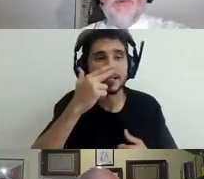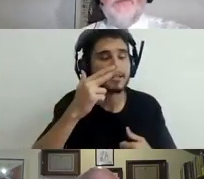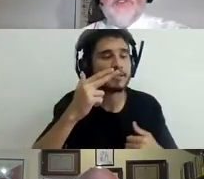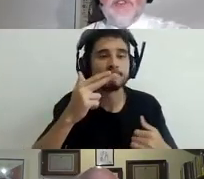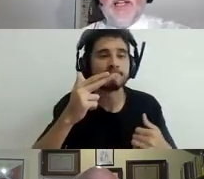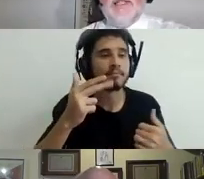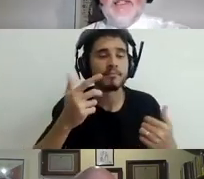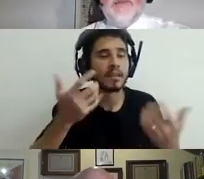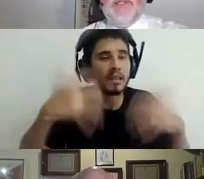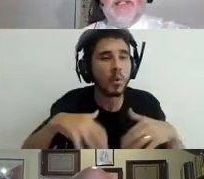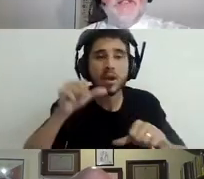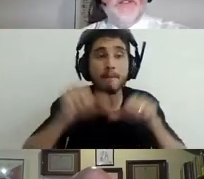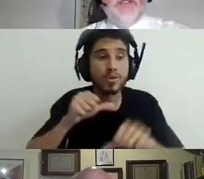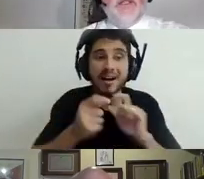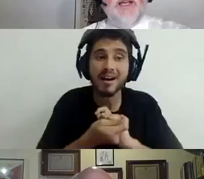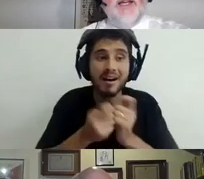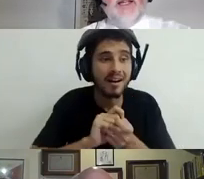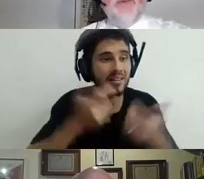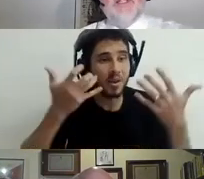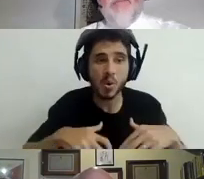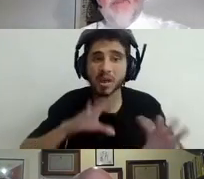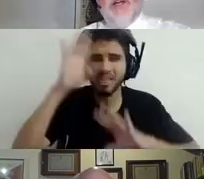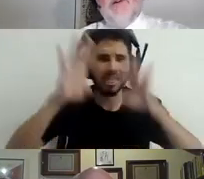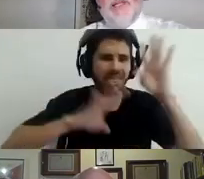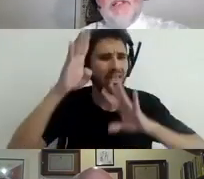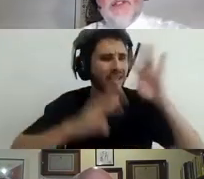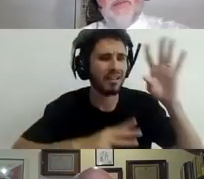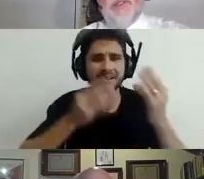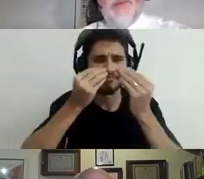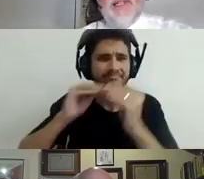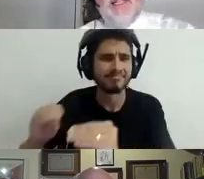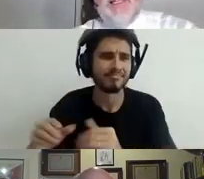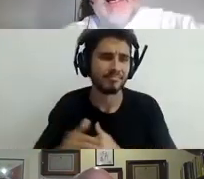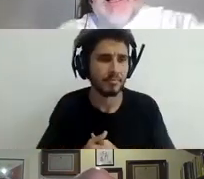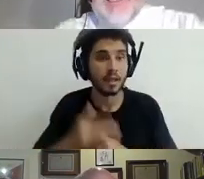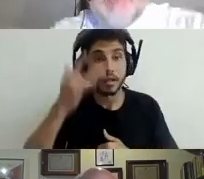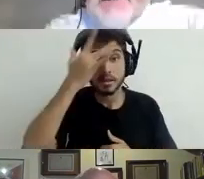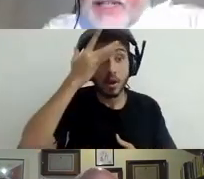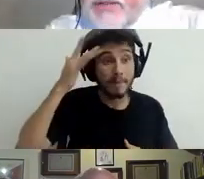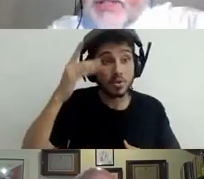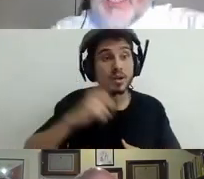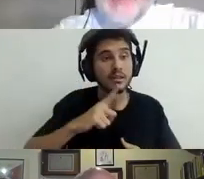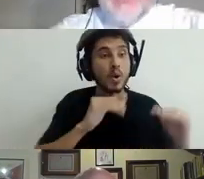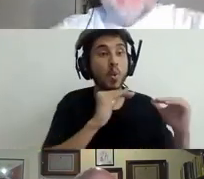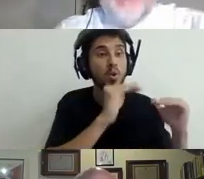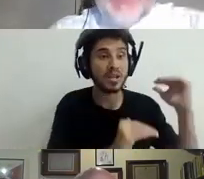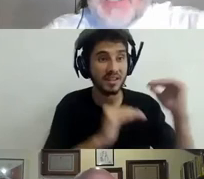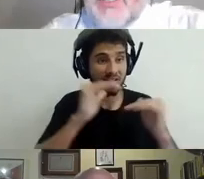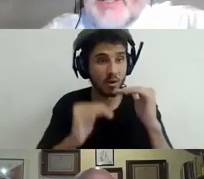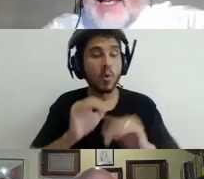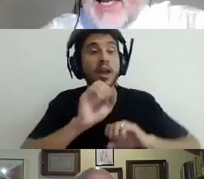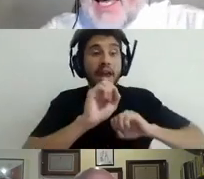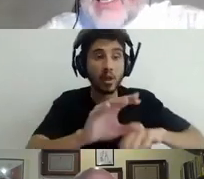improves society's resilience. There is a correlation between the level of skills in the